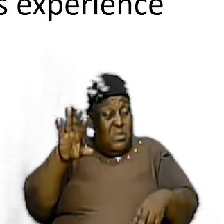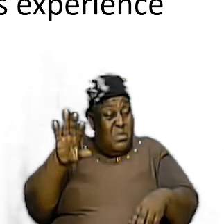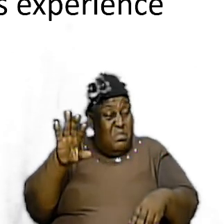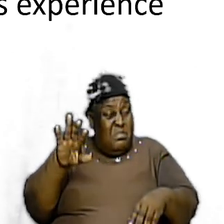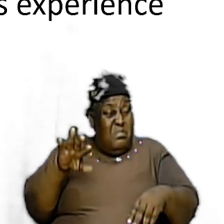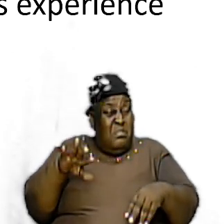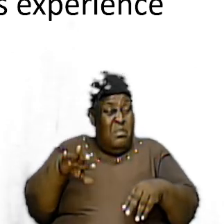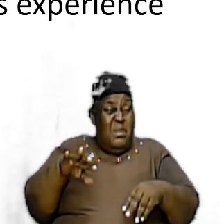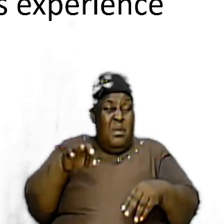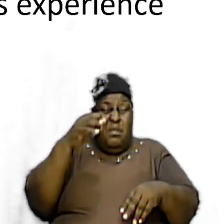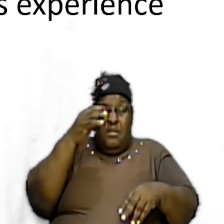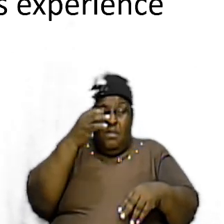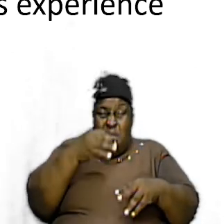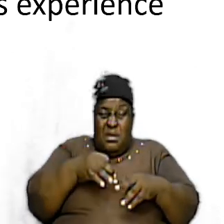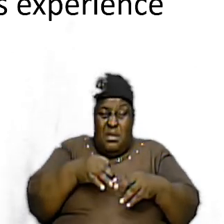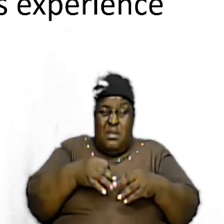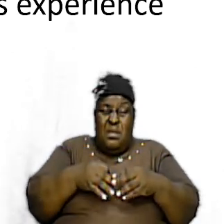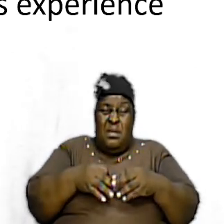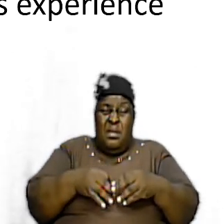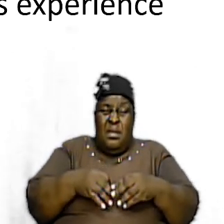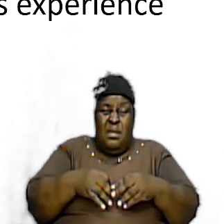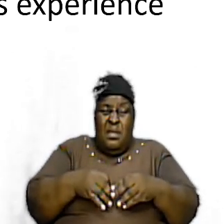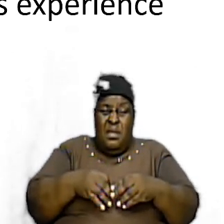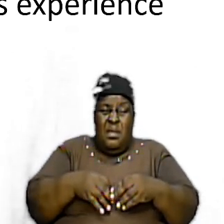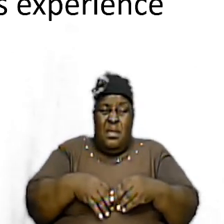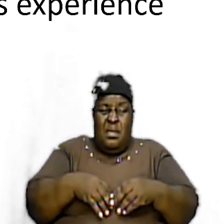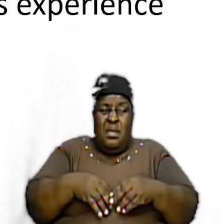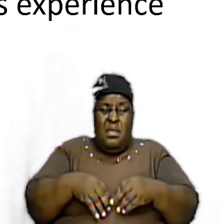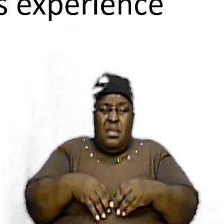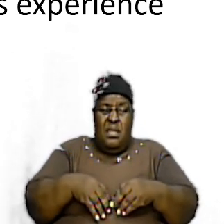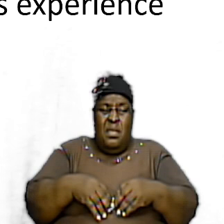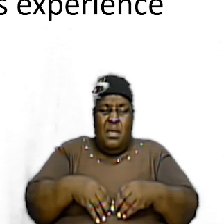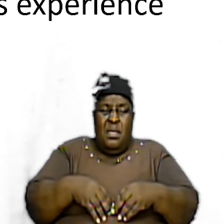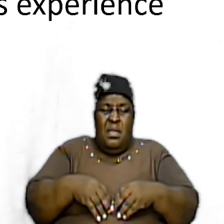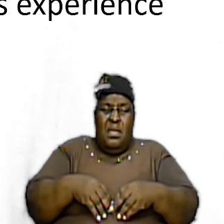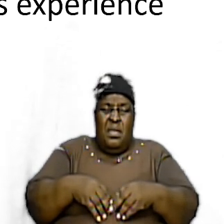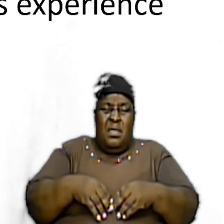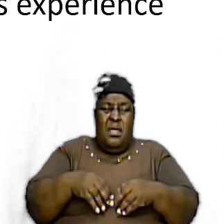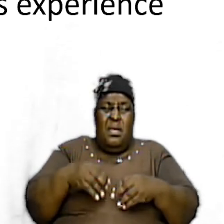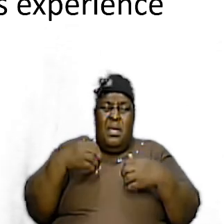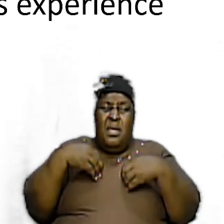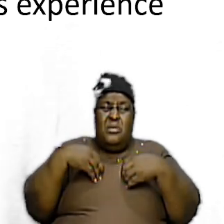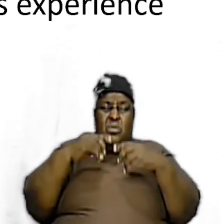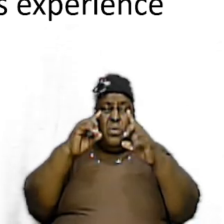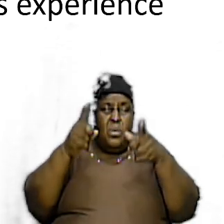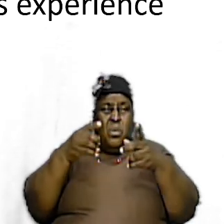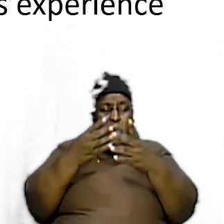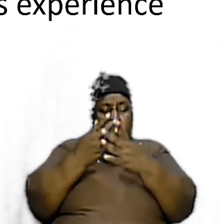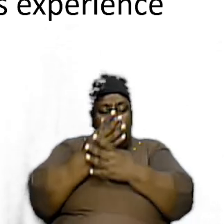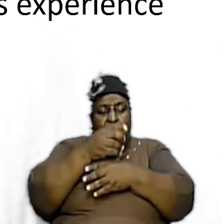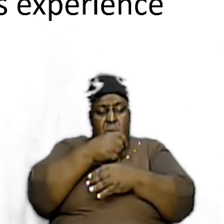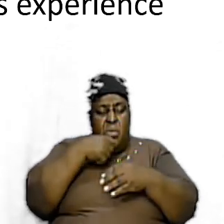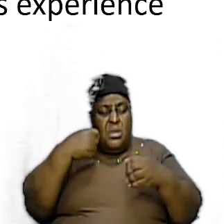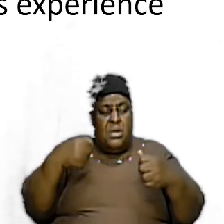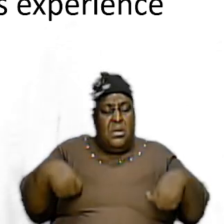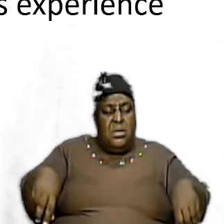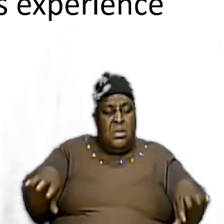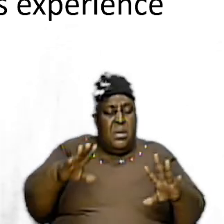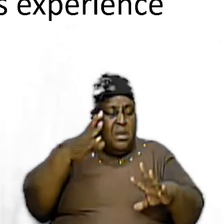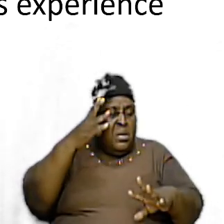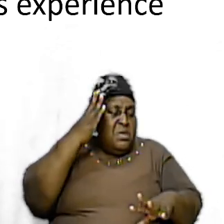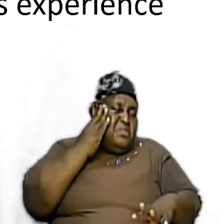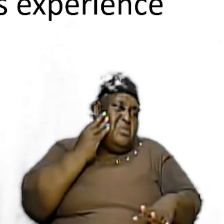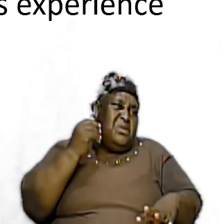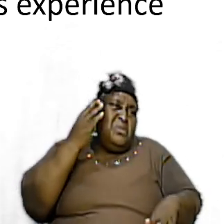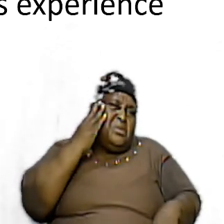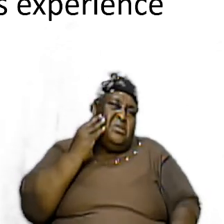before they entered into the promised land they would have had to go through a wilderness and folks